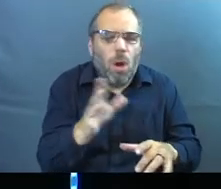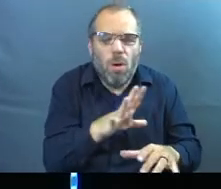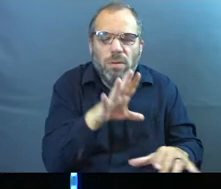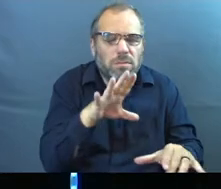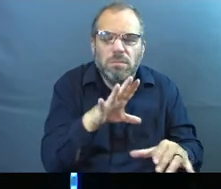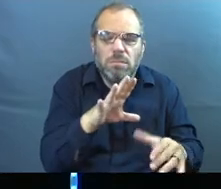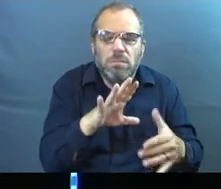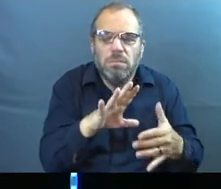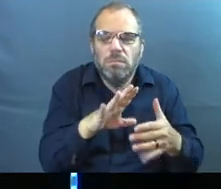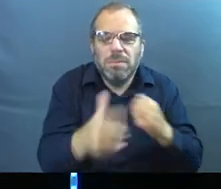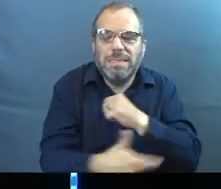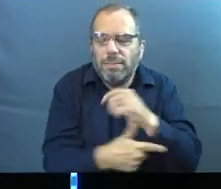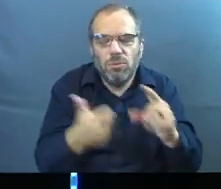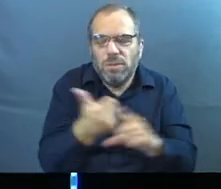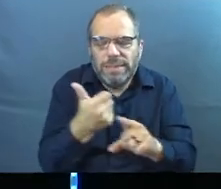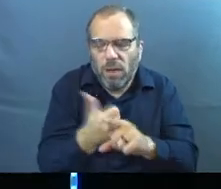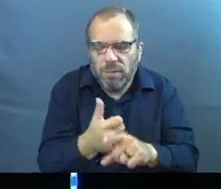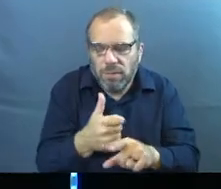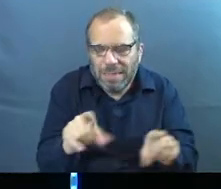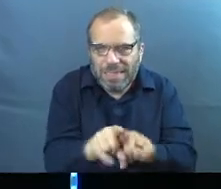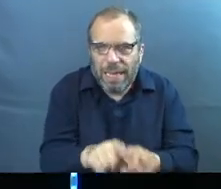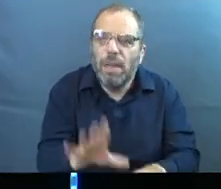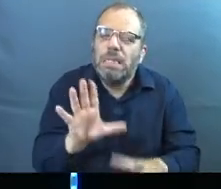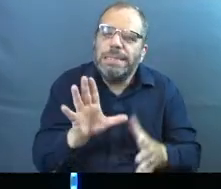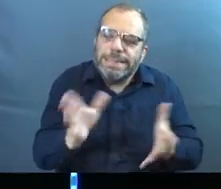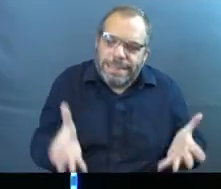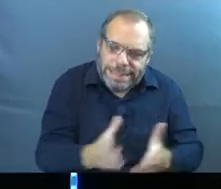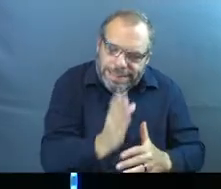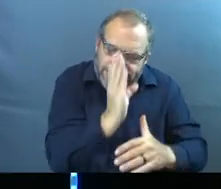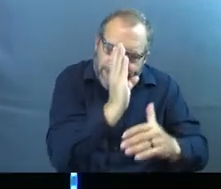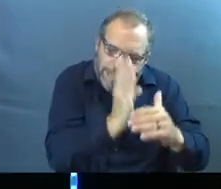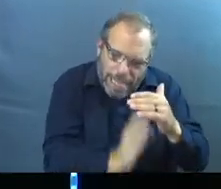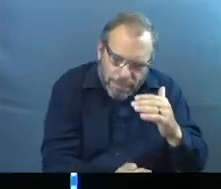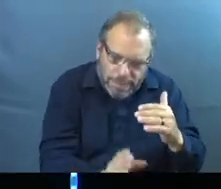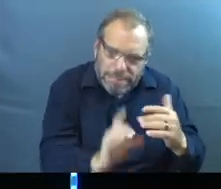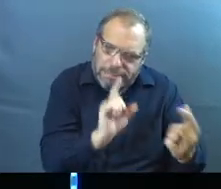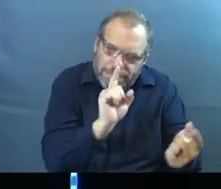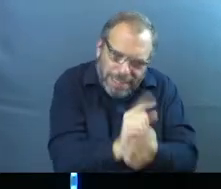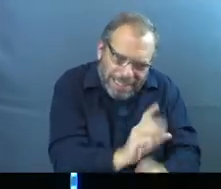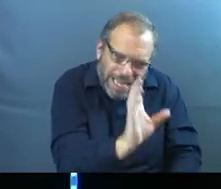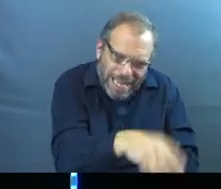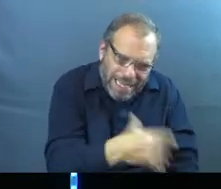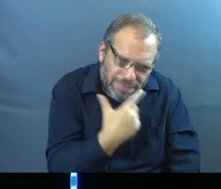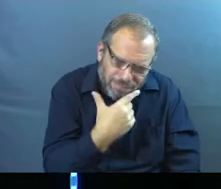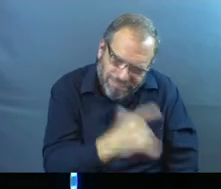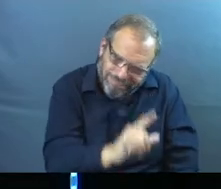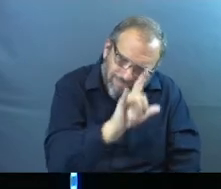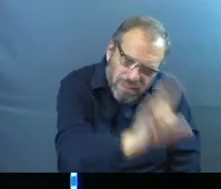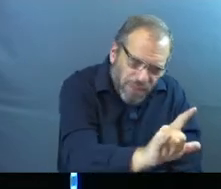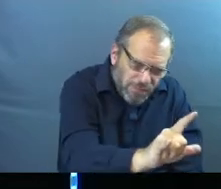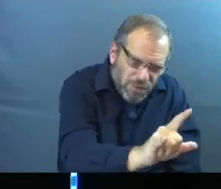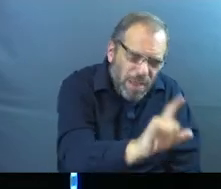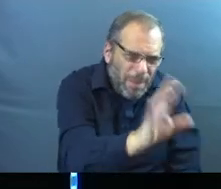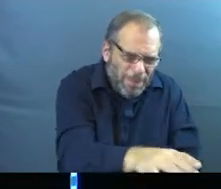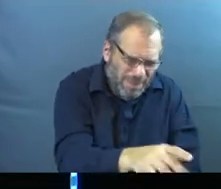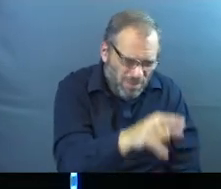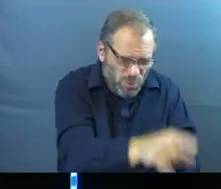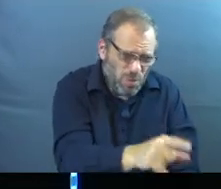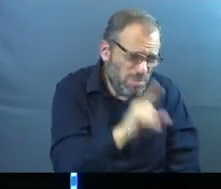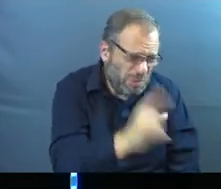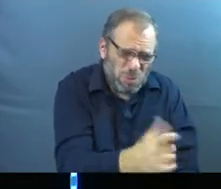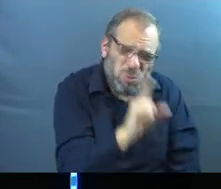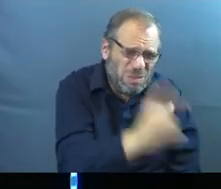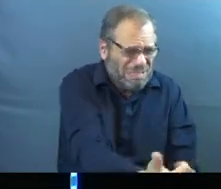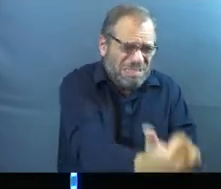fall into the same temptation yourself. Gently and humbly go to that person and go, hey, I love you, but you're being real